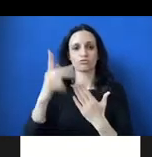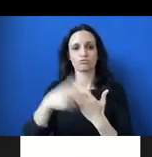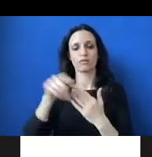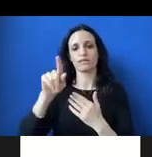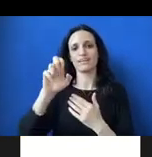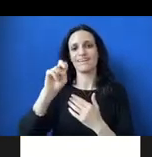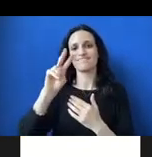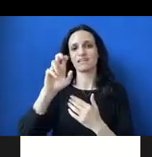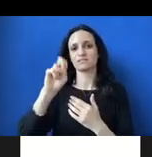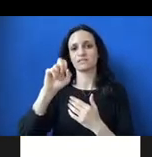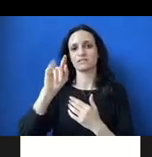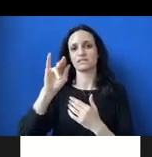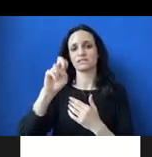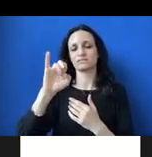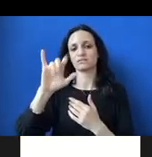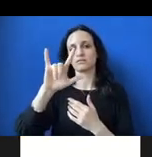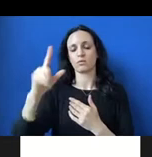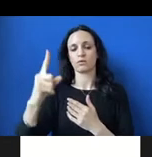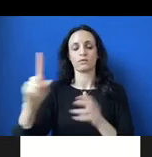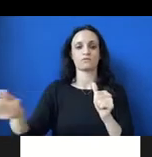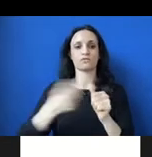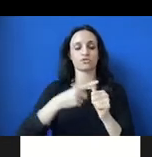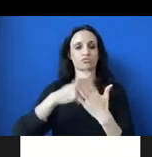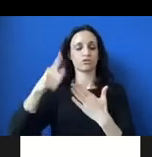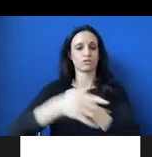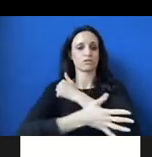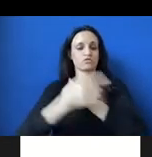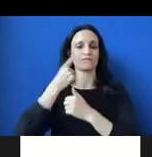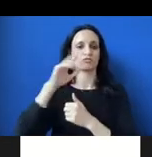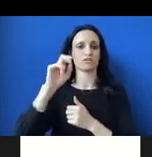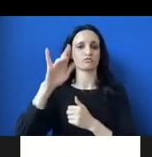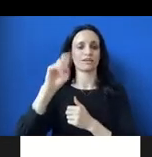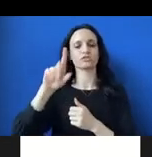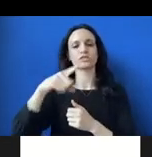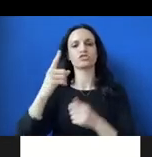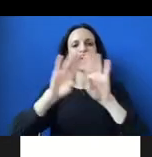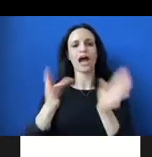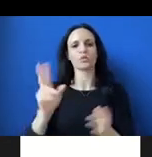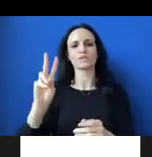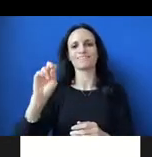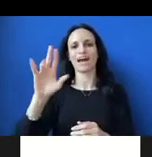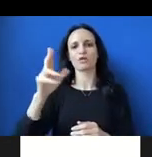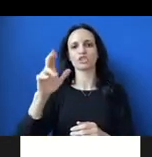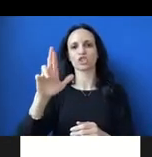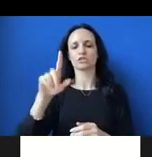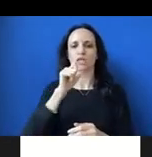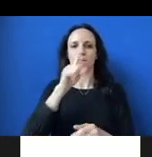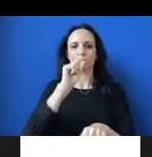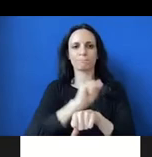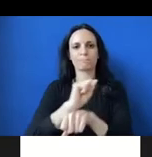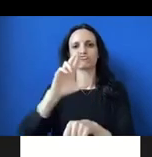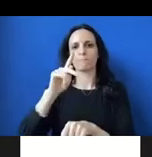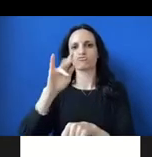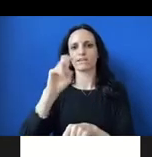first reparations program in this country, is merely a housing voucher and not a true reparations program. Reparations